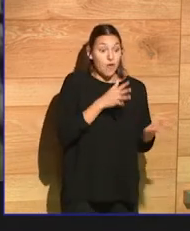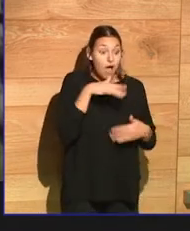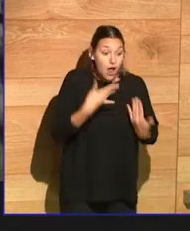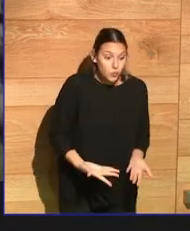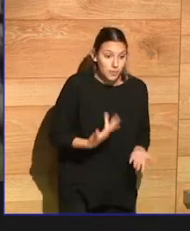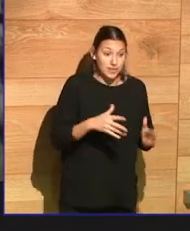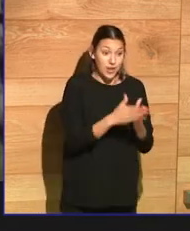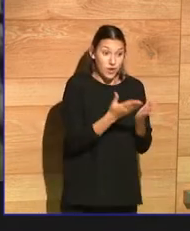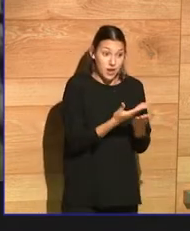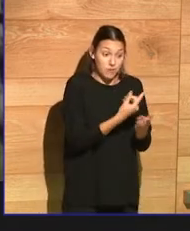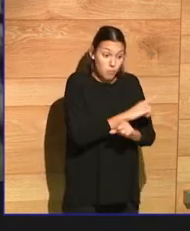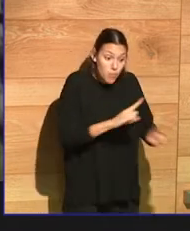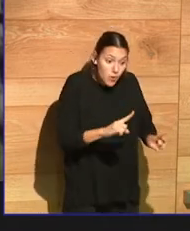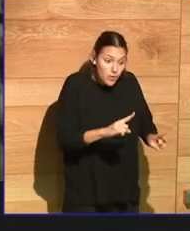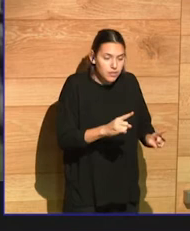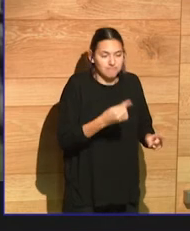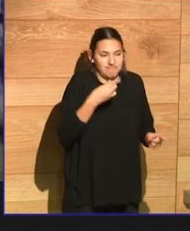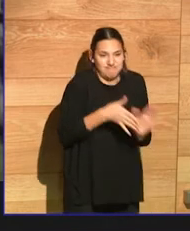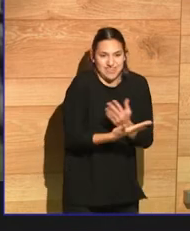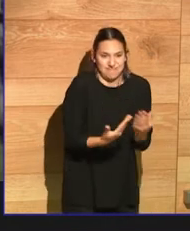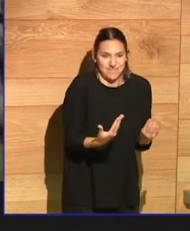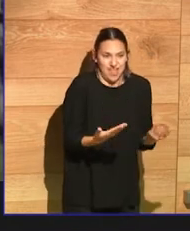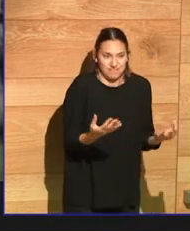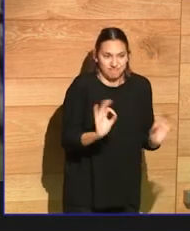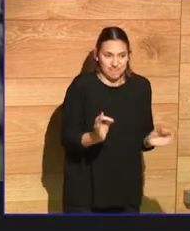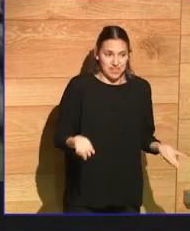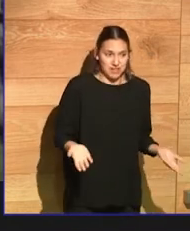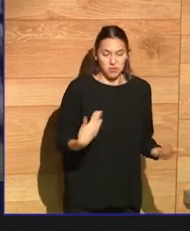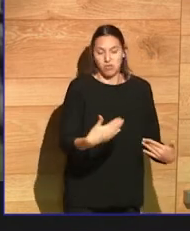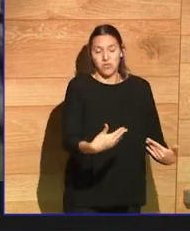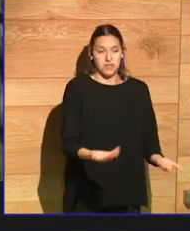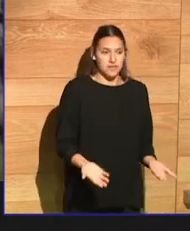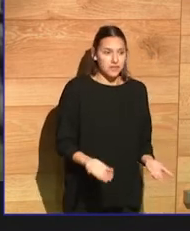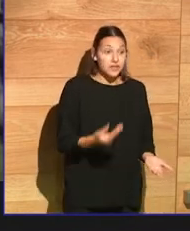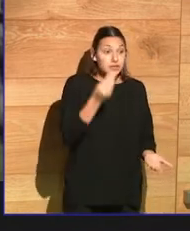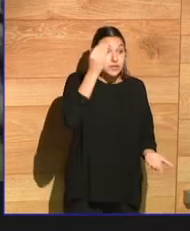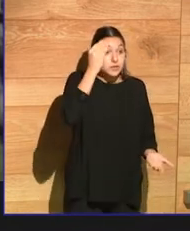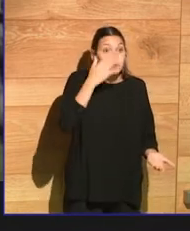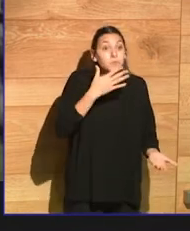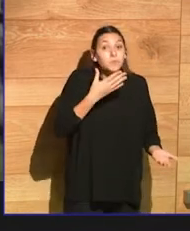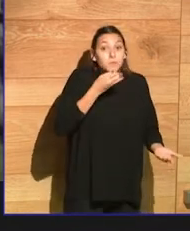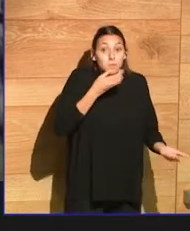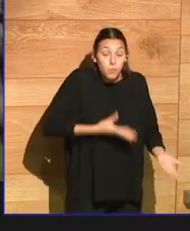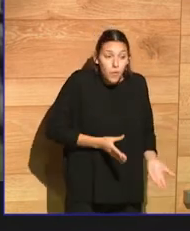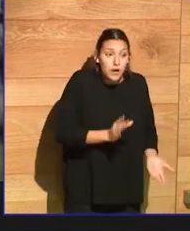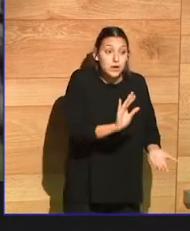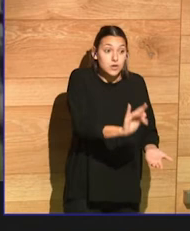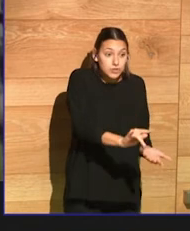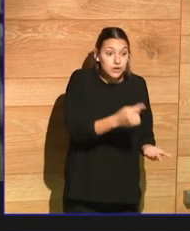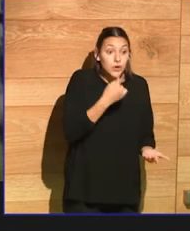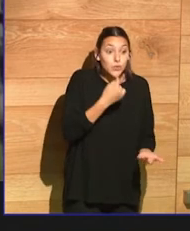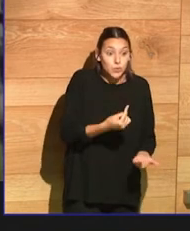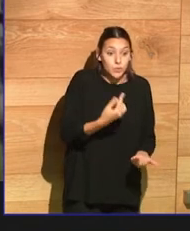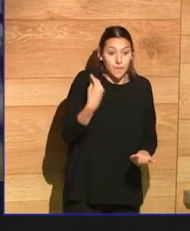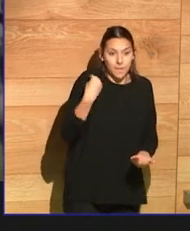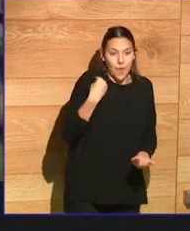yeah, it's hard to comment on that. Yeah, it's